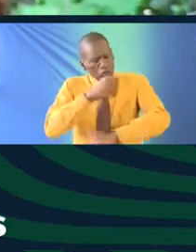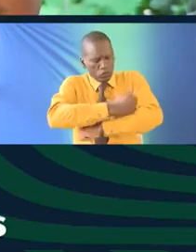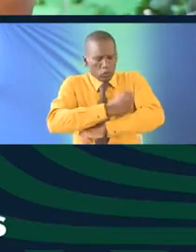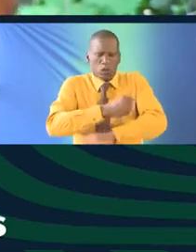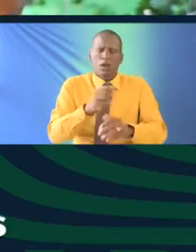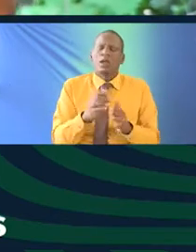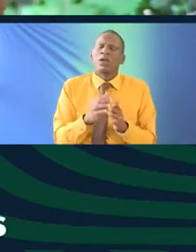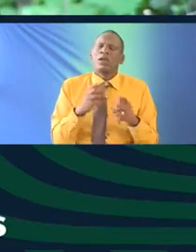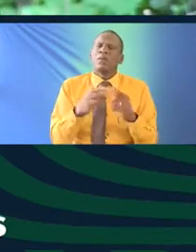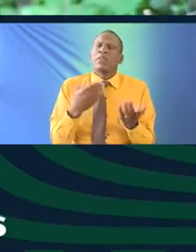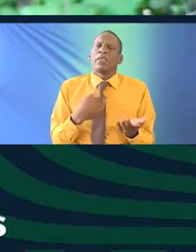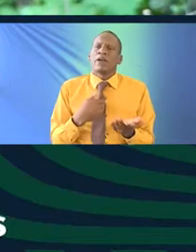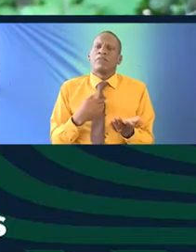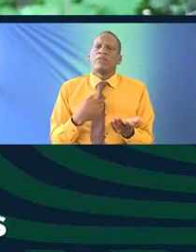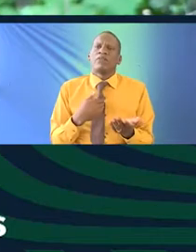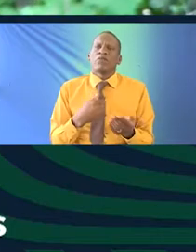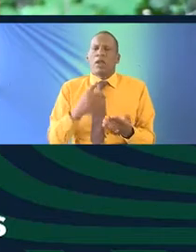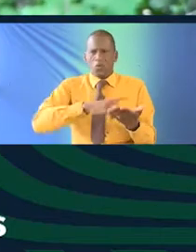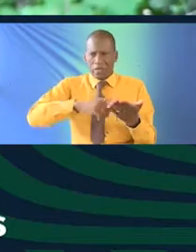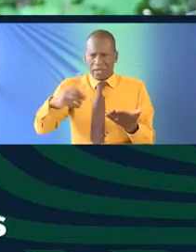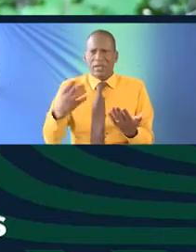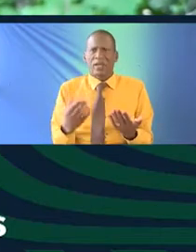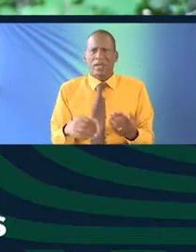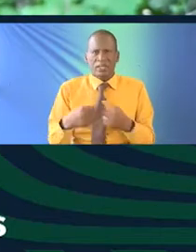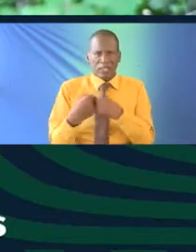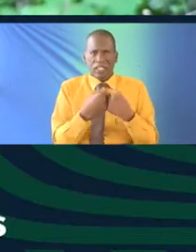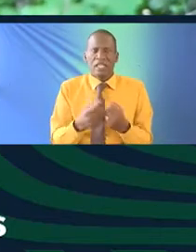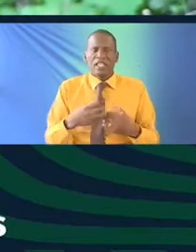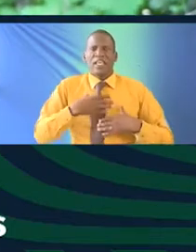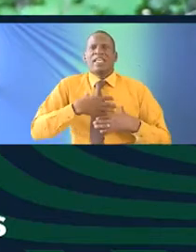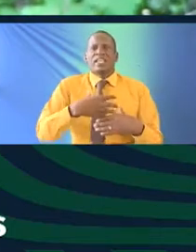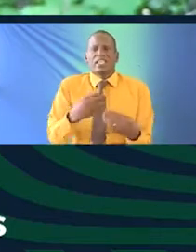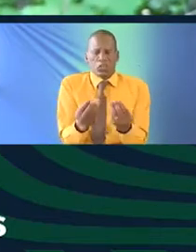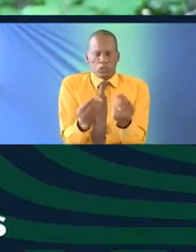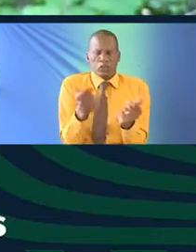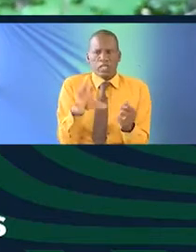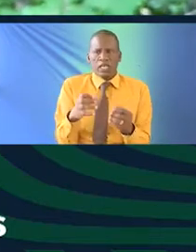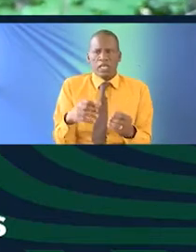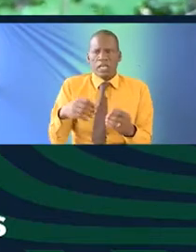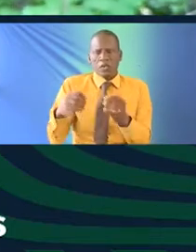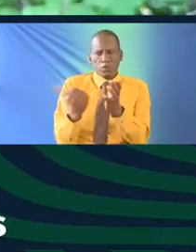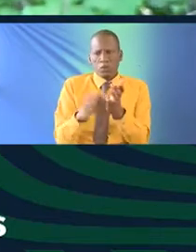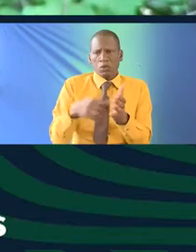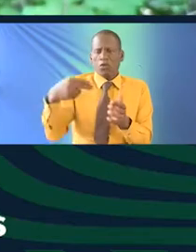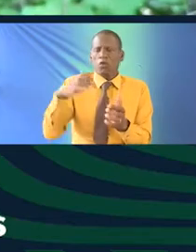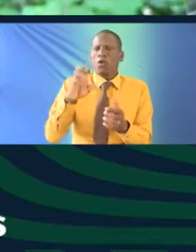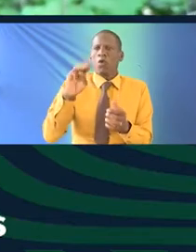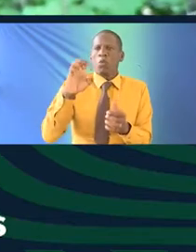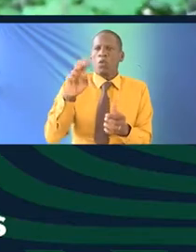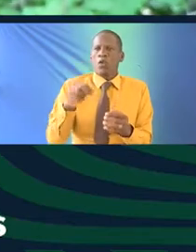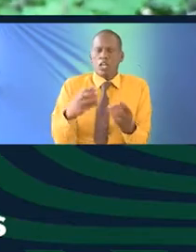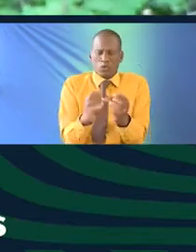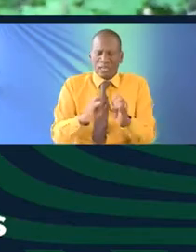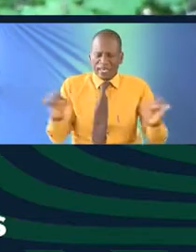they're laid out at the sanatorium for like about a week. They're really interested in sorting out their hormonal issues cleaning out their